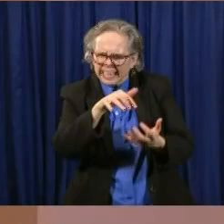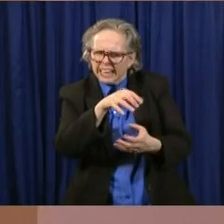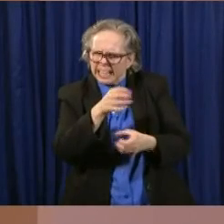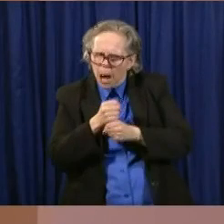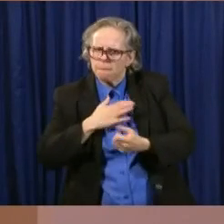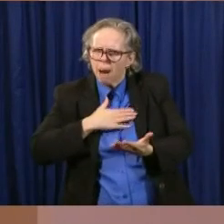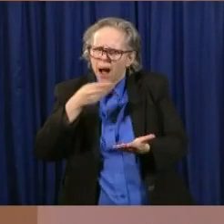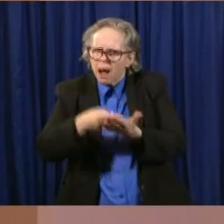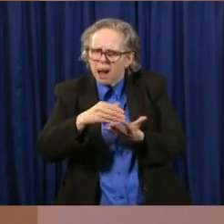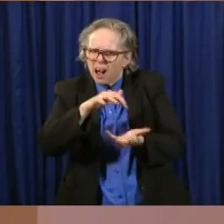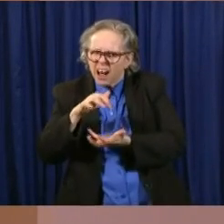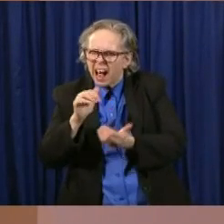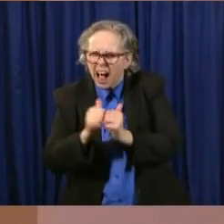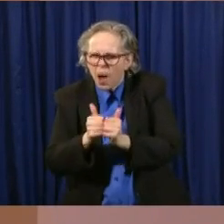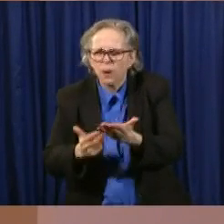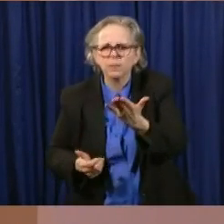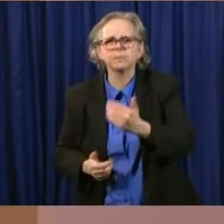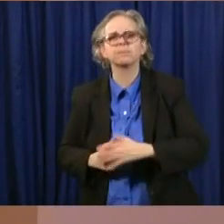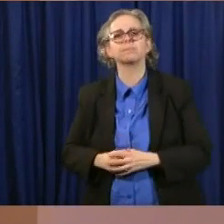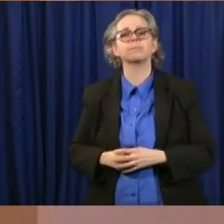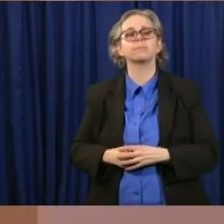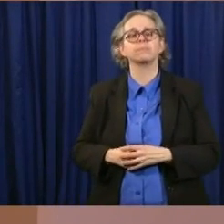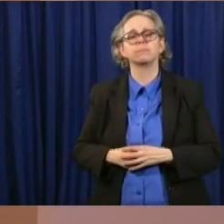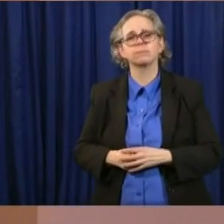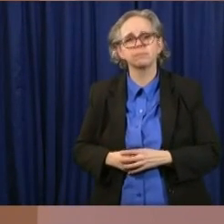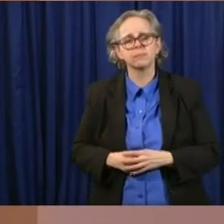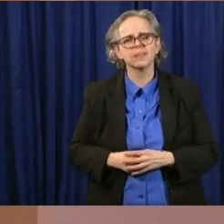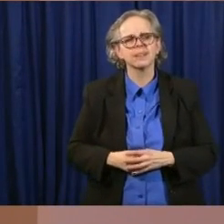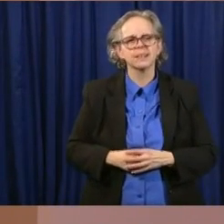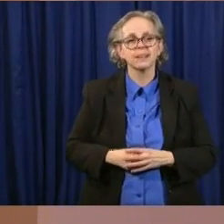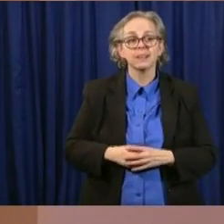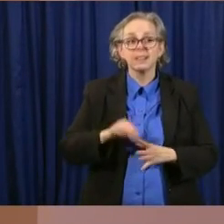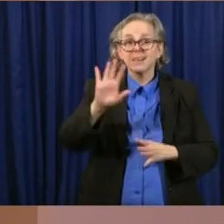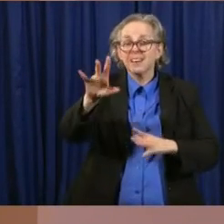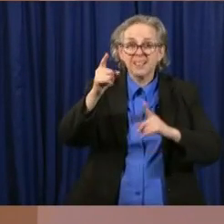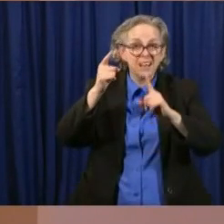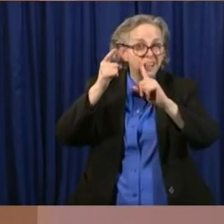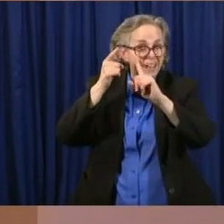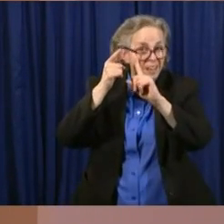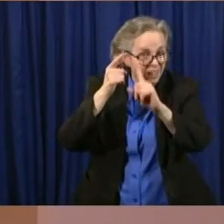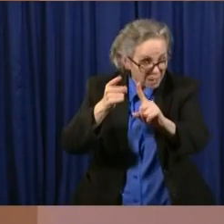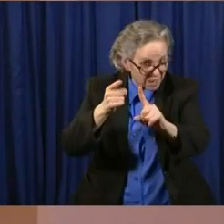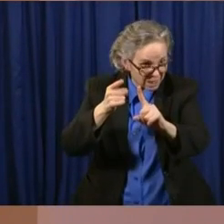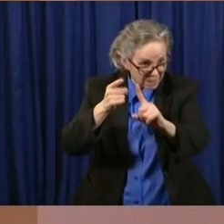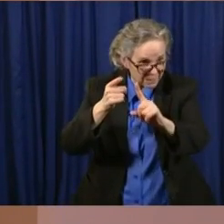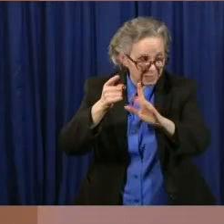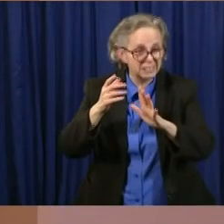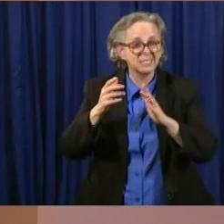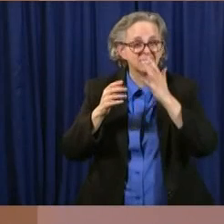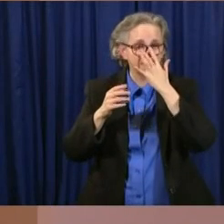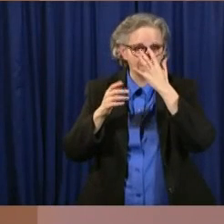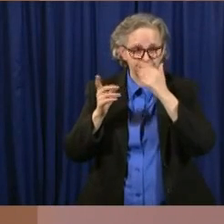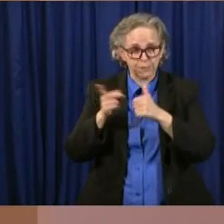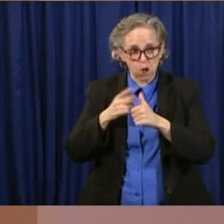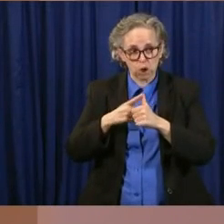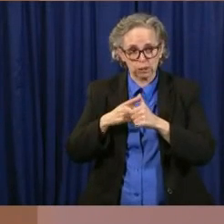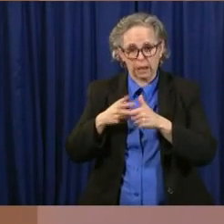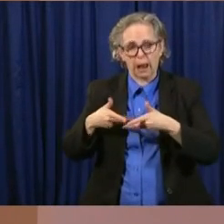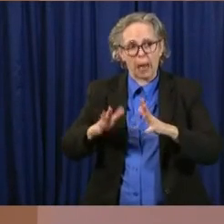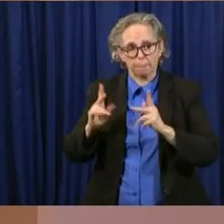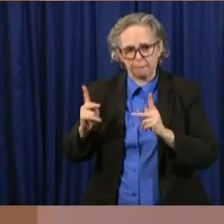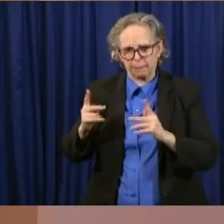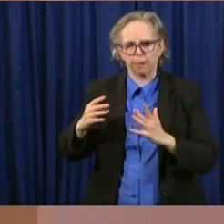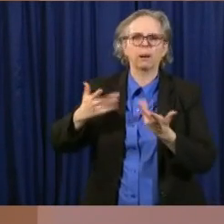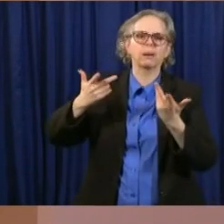The goal with allowing individuals to begin getting their applications and as soon as